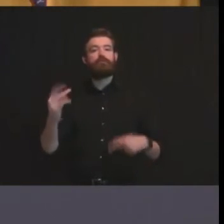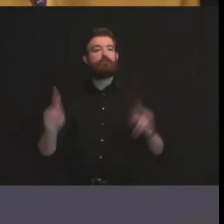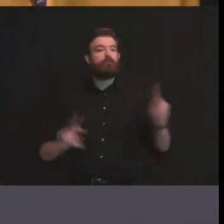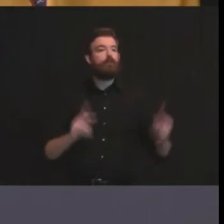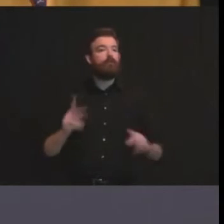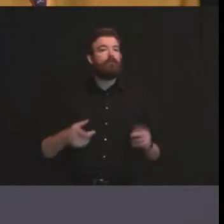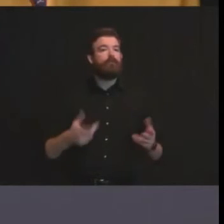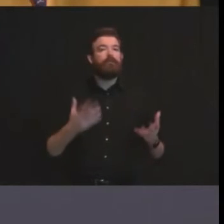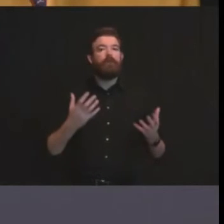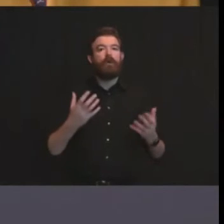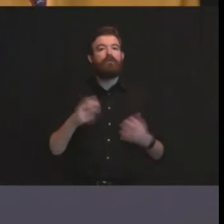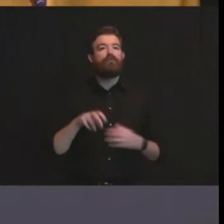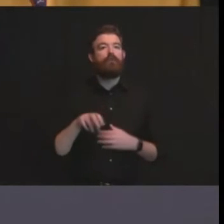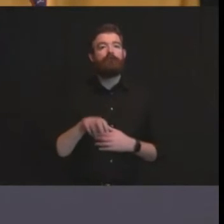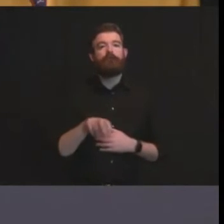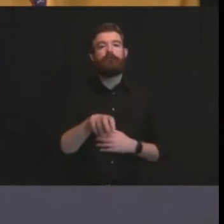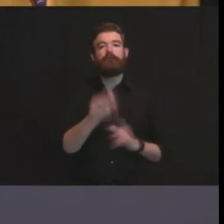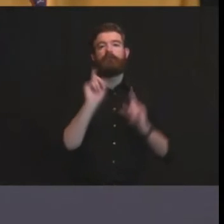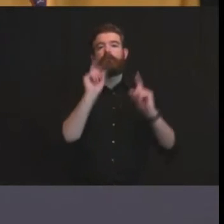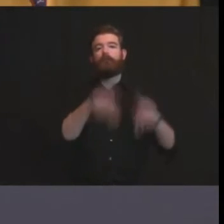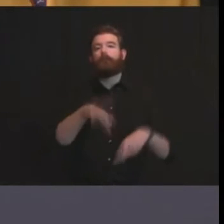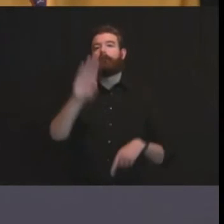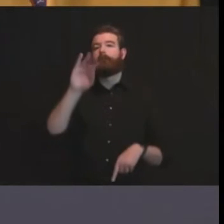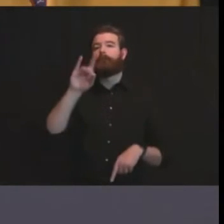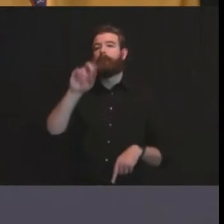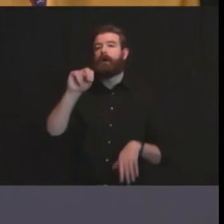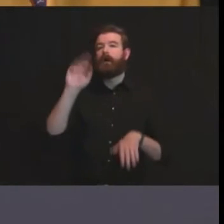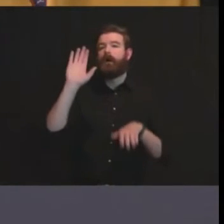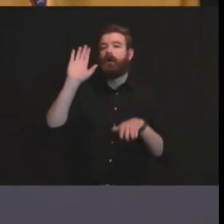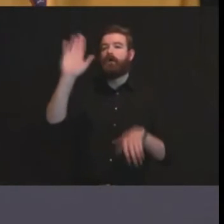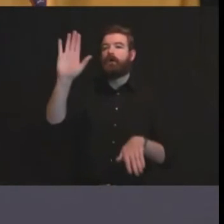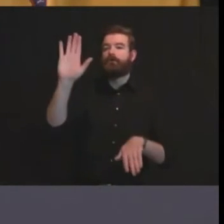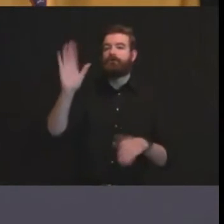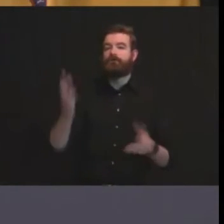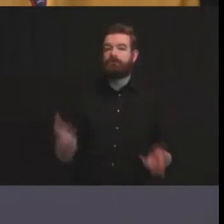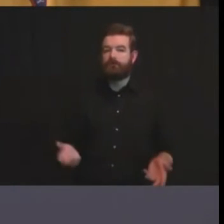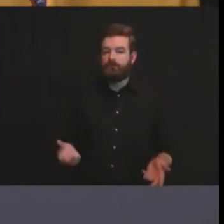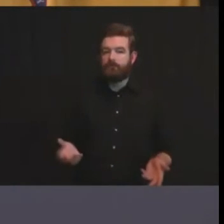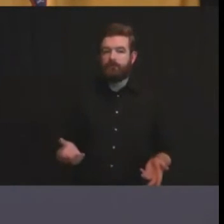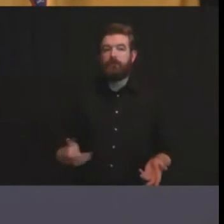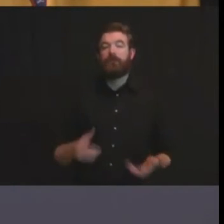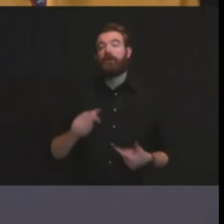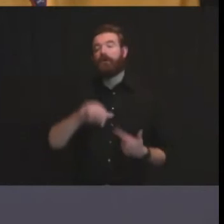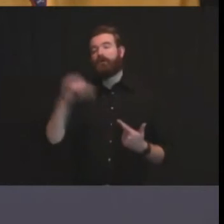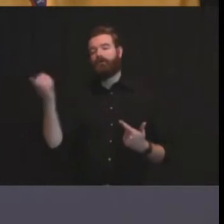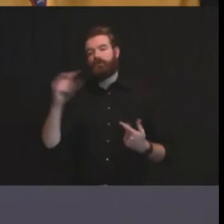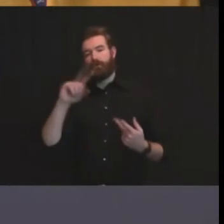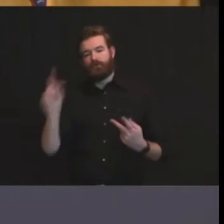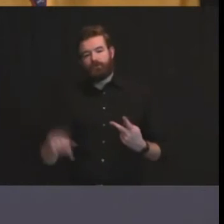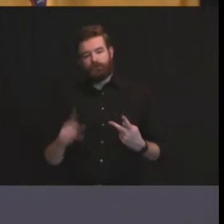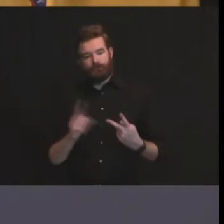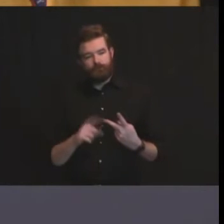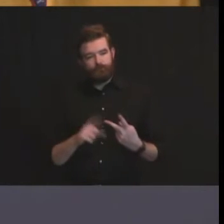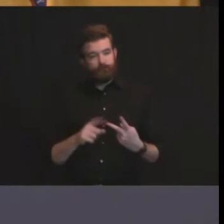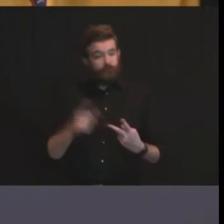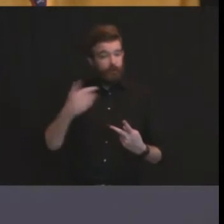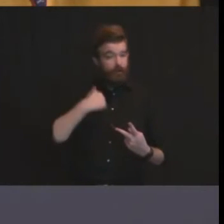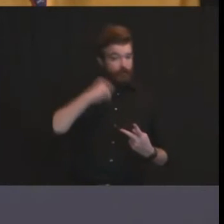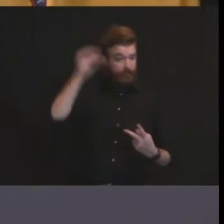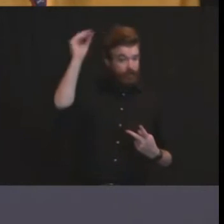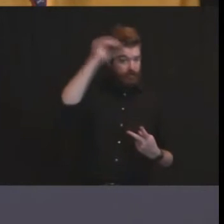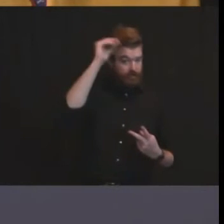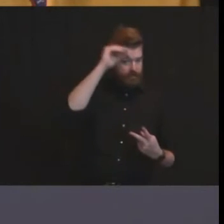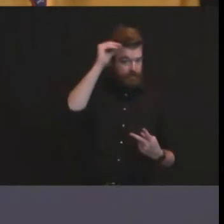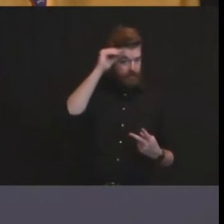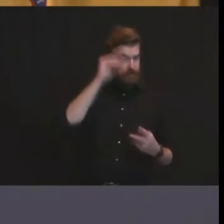official uh biden inaugural events separately i'm wondering if you have an opinion on whether legal guidance